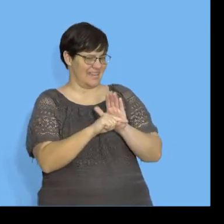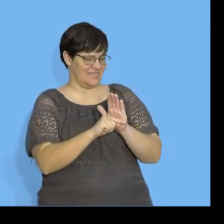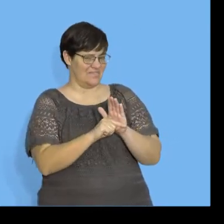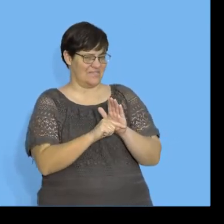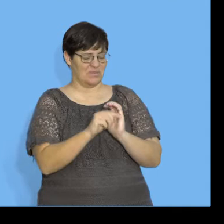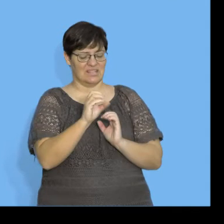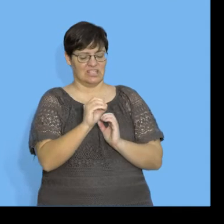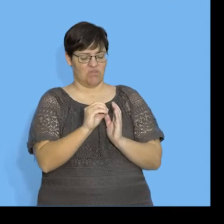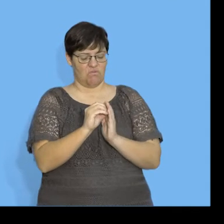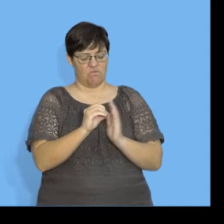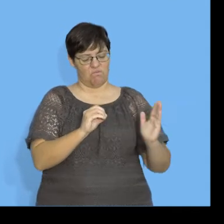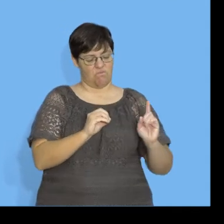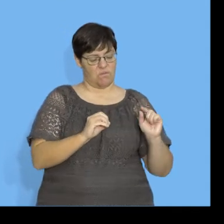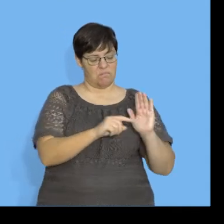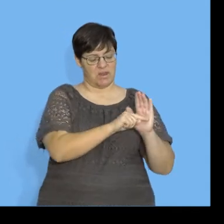gradient.